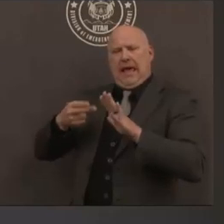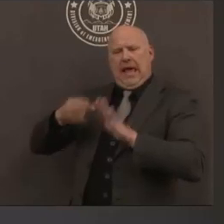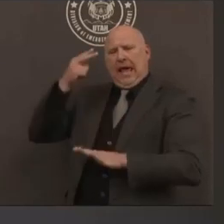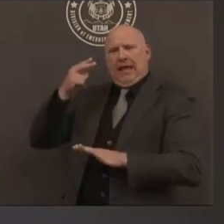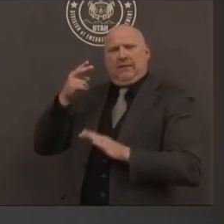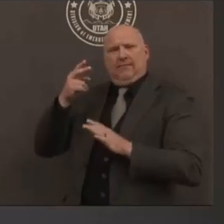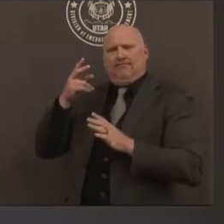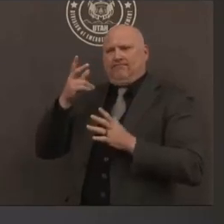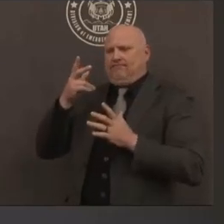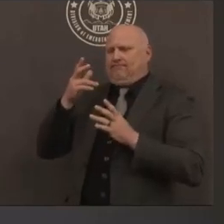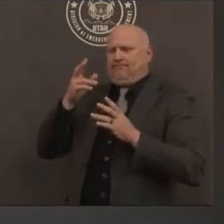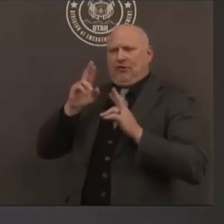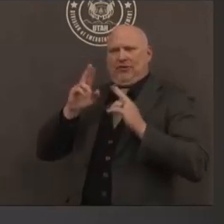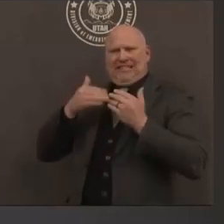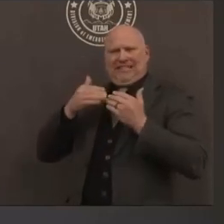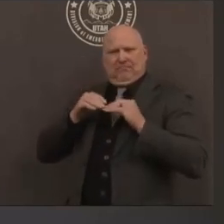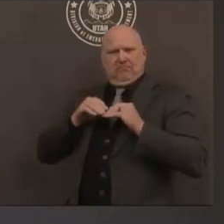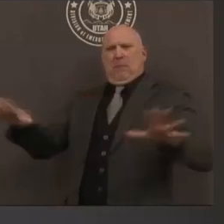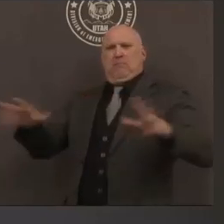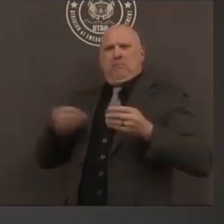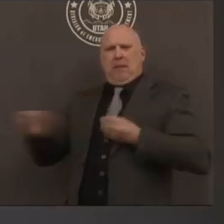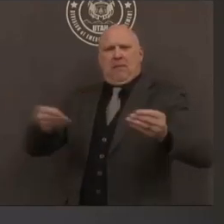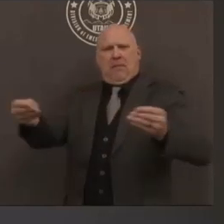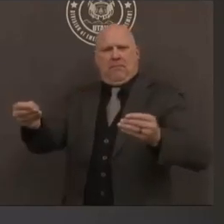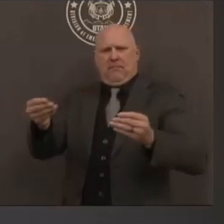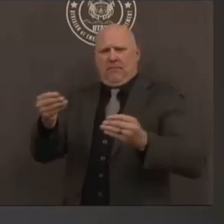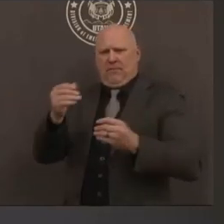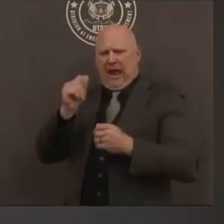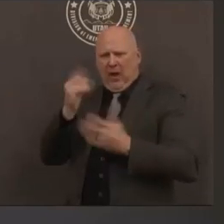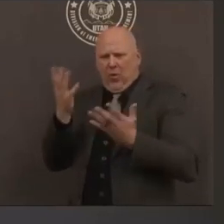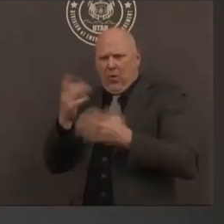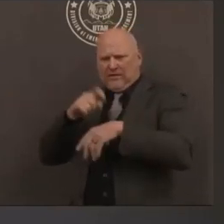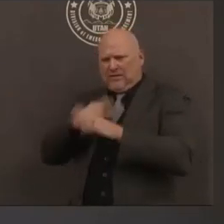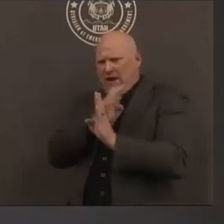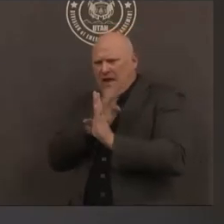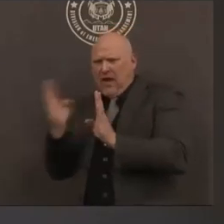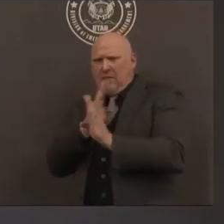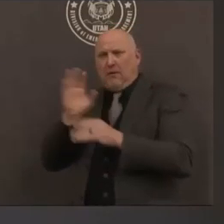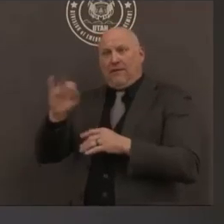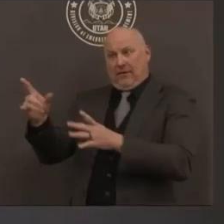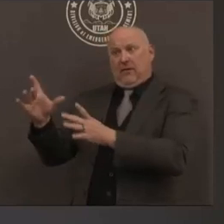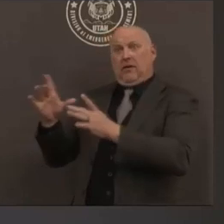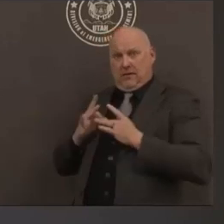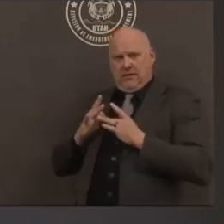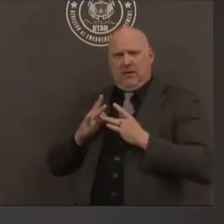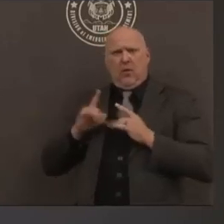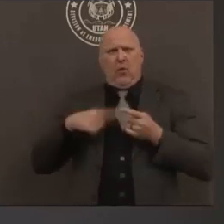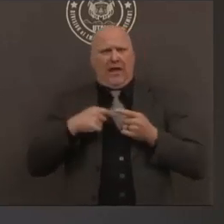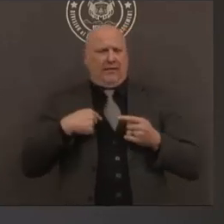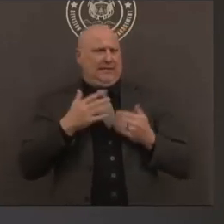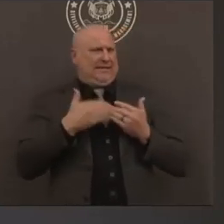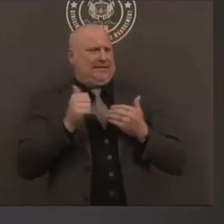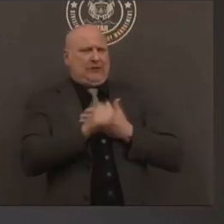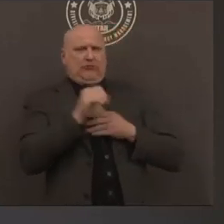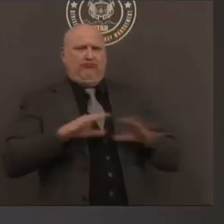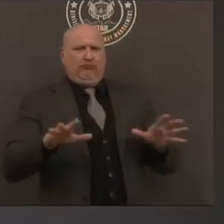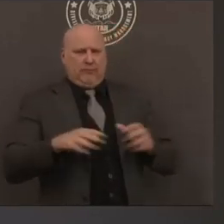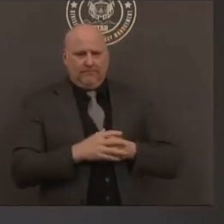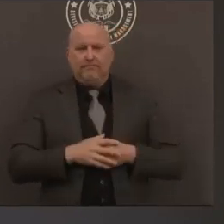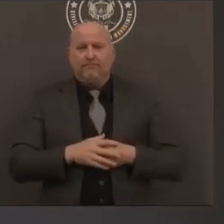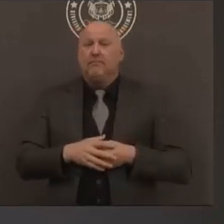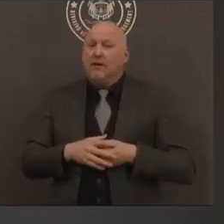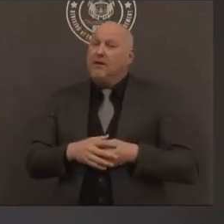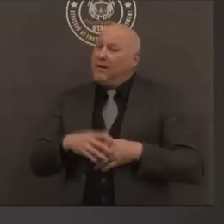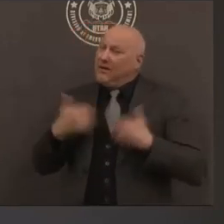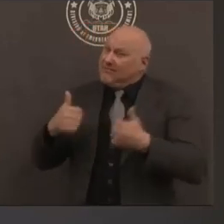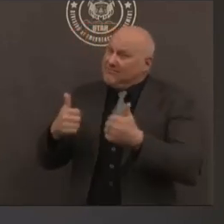symptoms or after yeah so i mean that's a that's a great question and something that scientists across the world are trying to understand of when someone